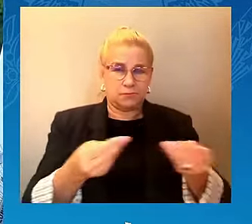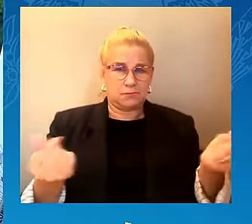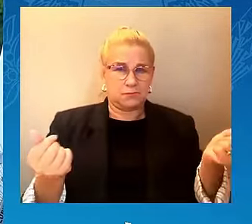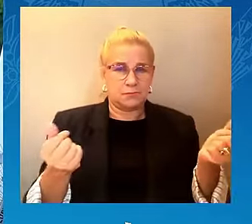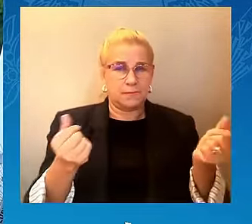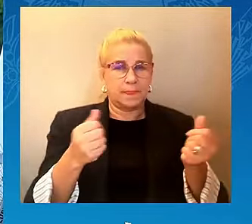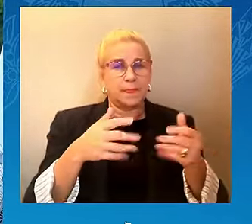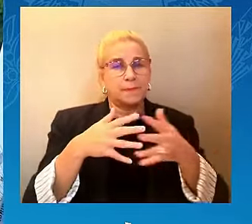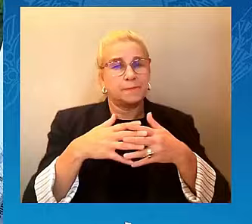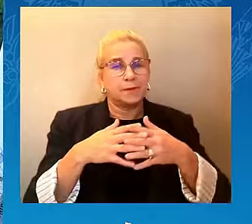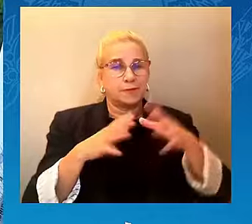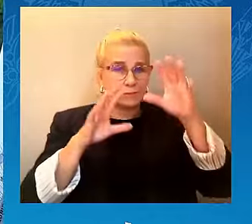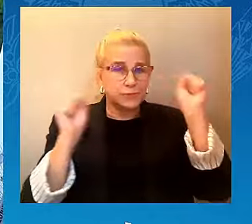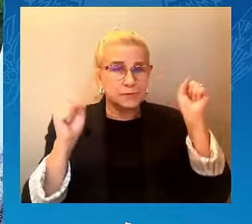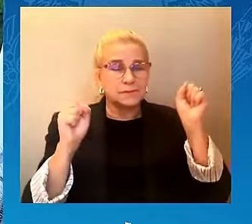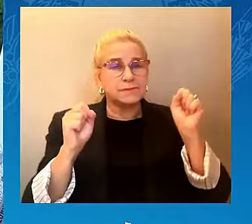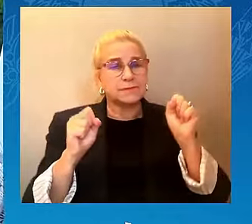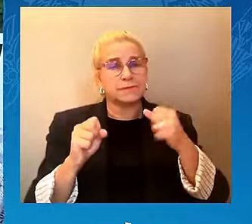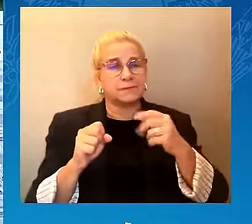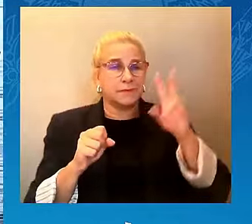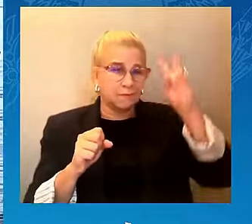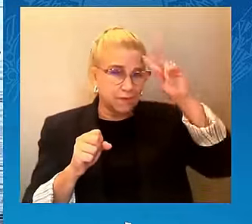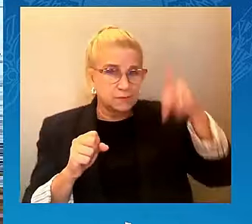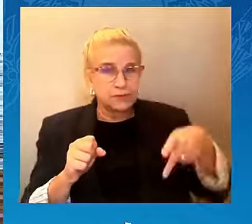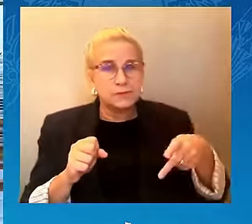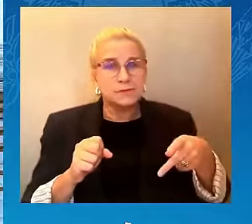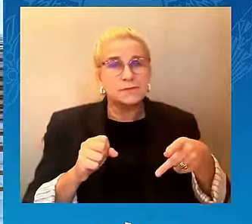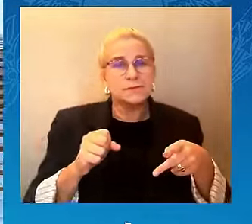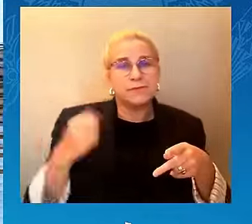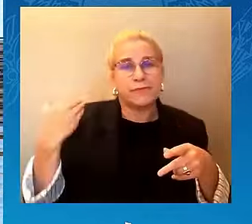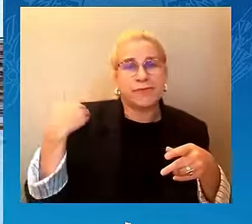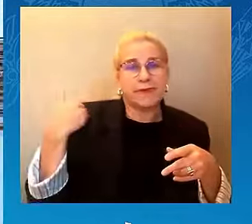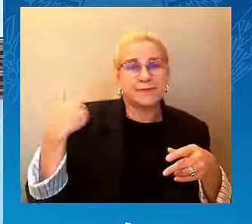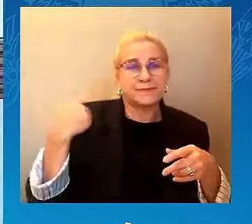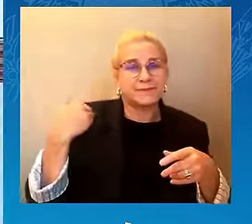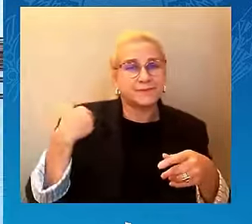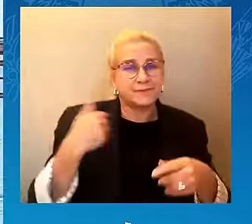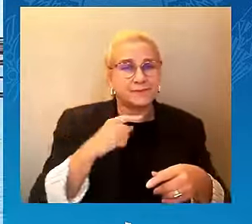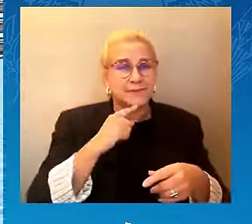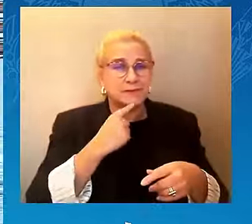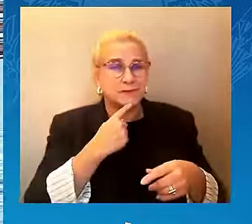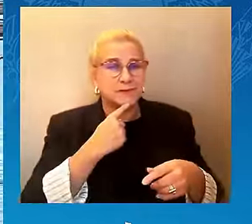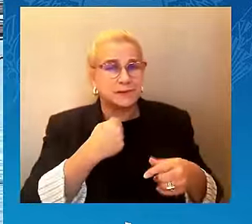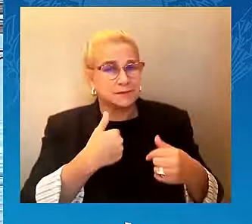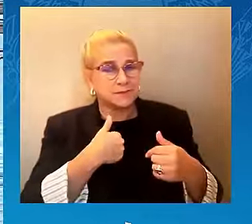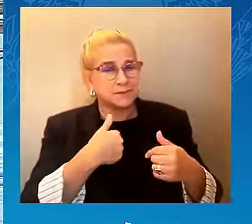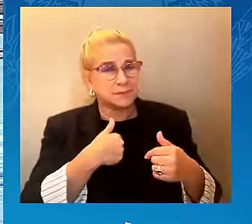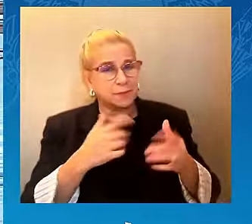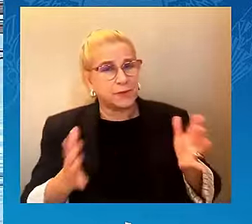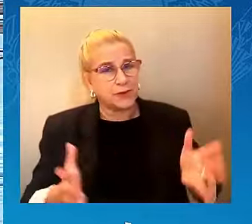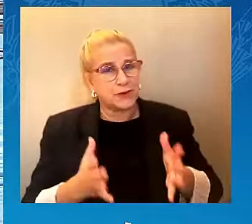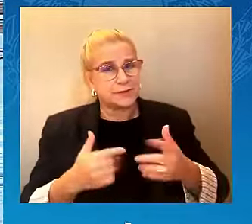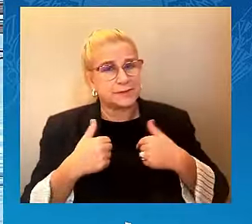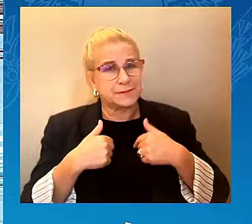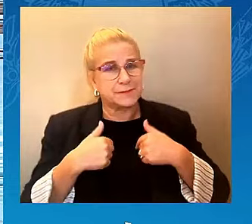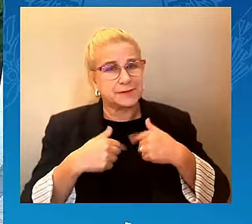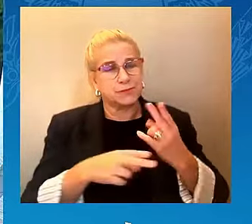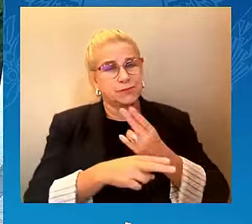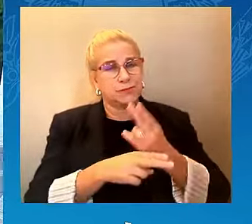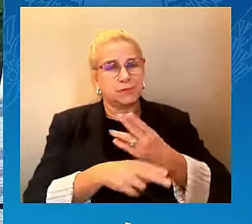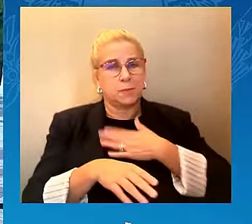platform I have to fight against anti-semitism and hate. She's also the person who encouraged me to lean into my retreat.